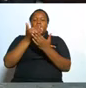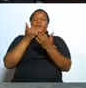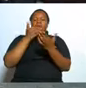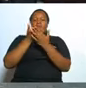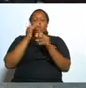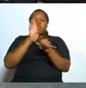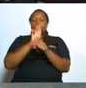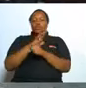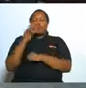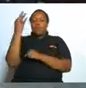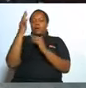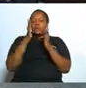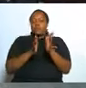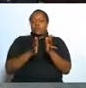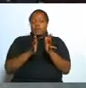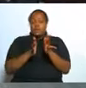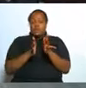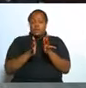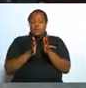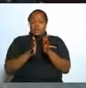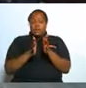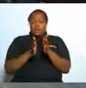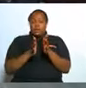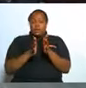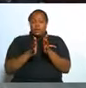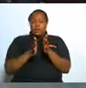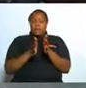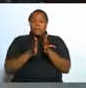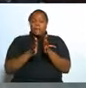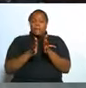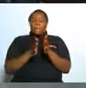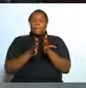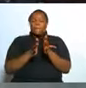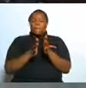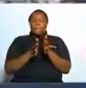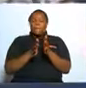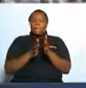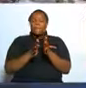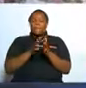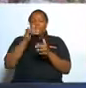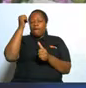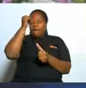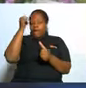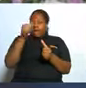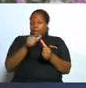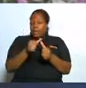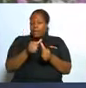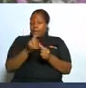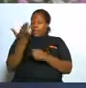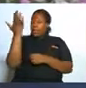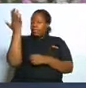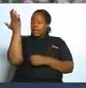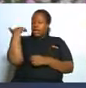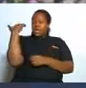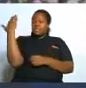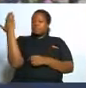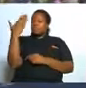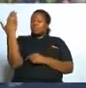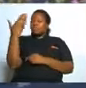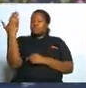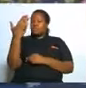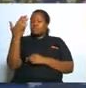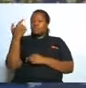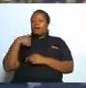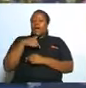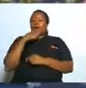pastor um we remember last presentation we say